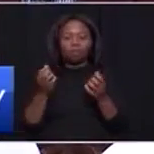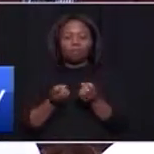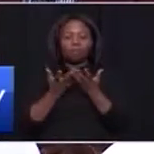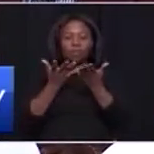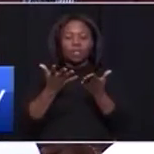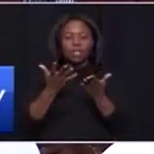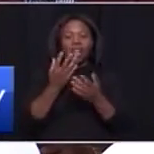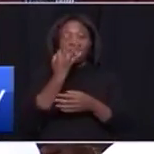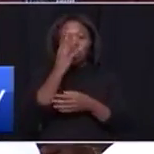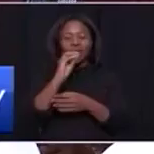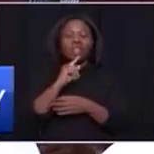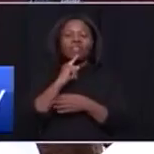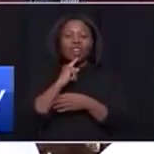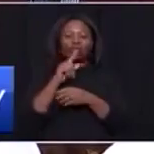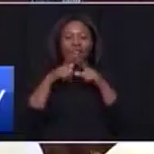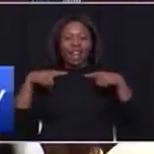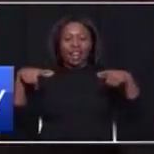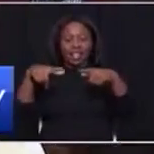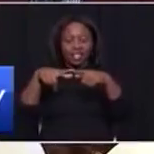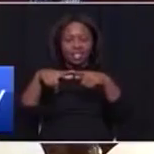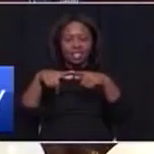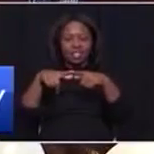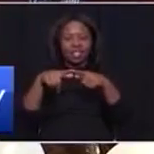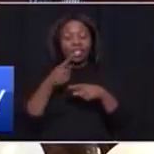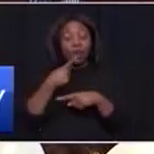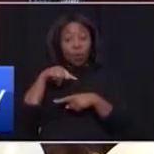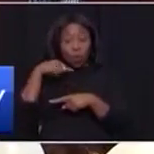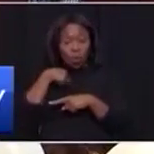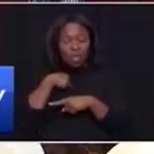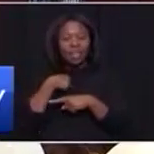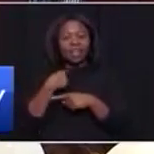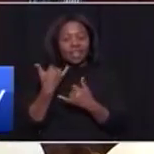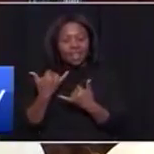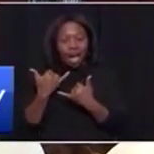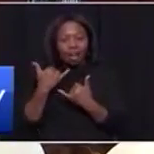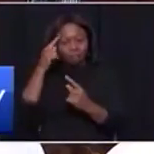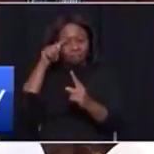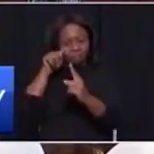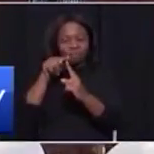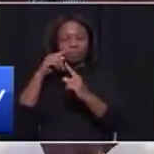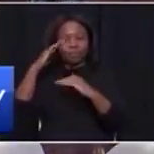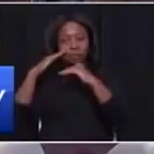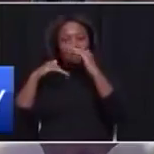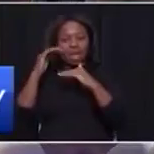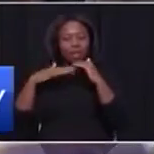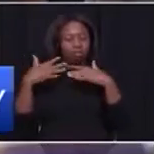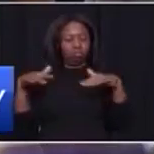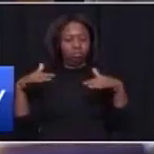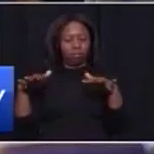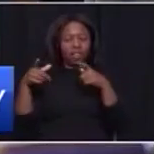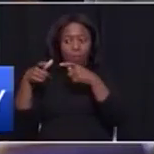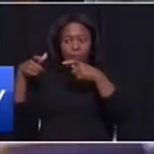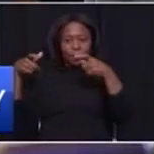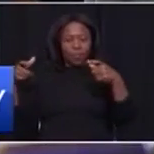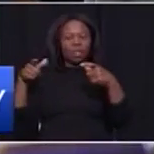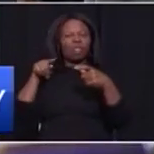hectares of land. And it is right there that we are building a major facility for